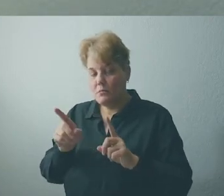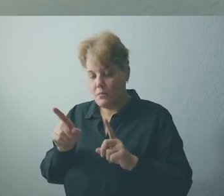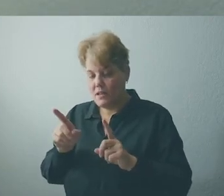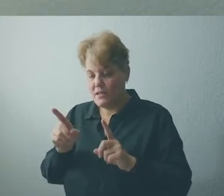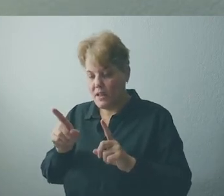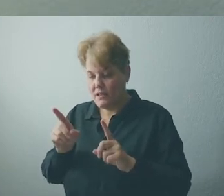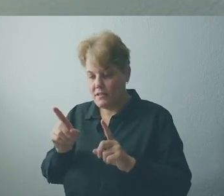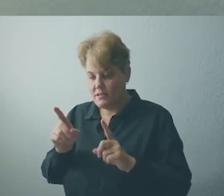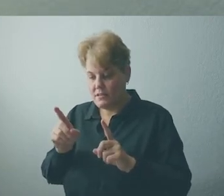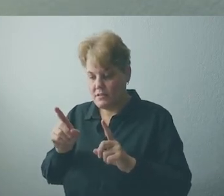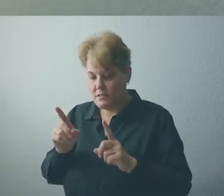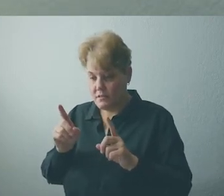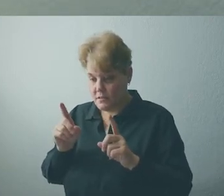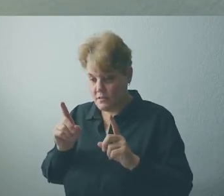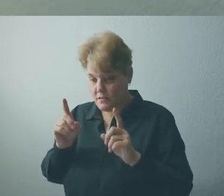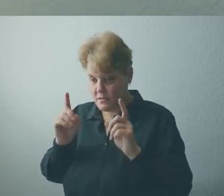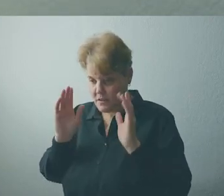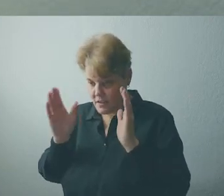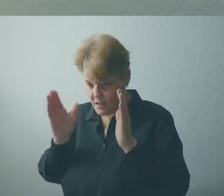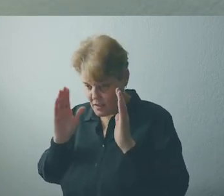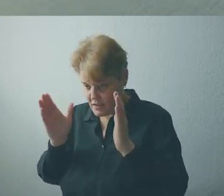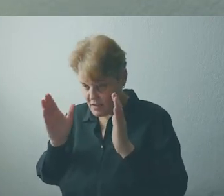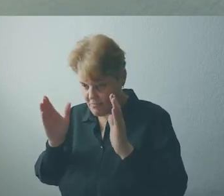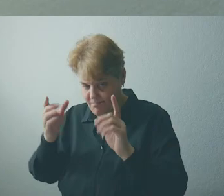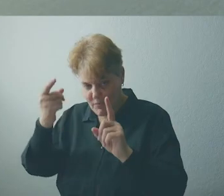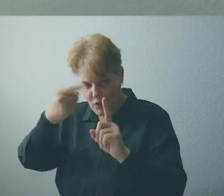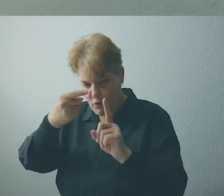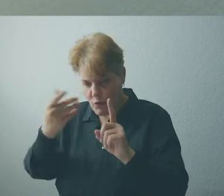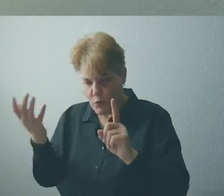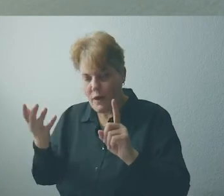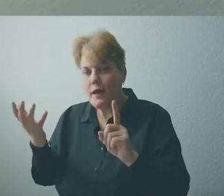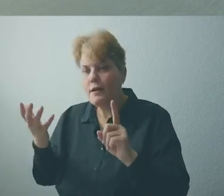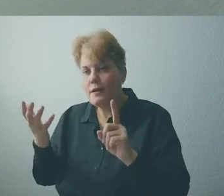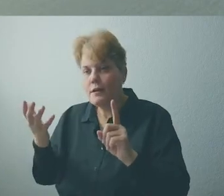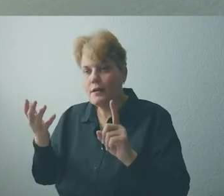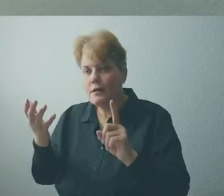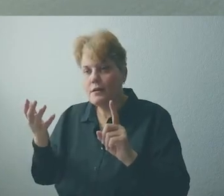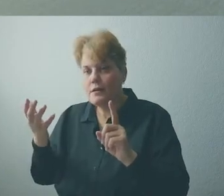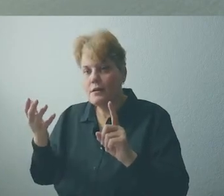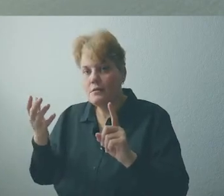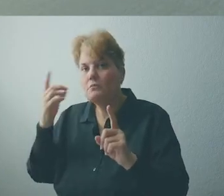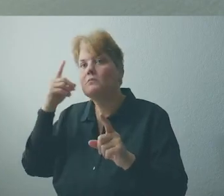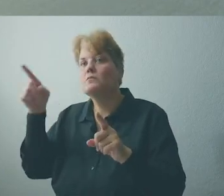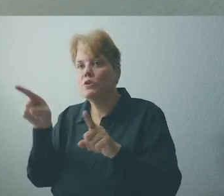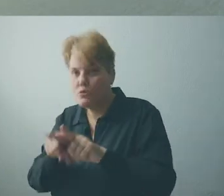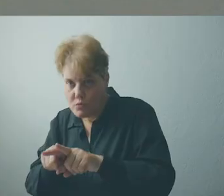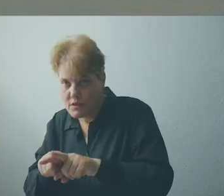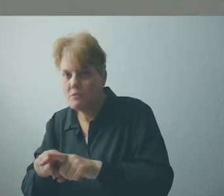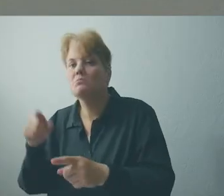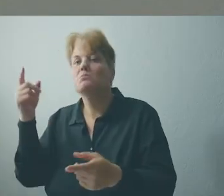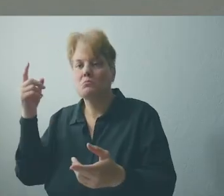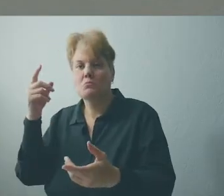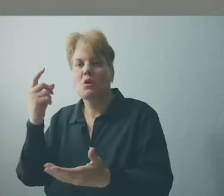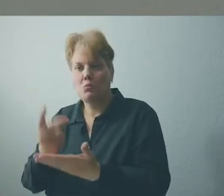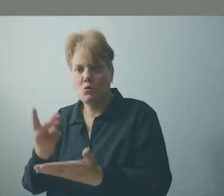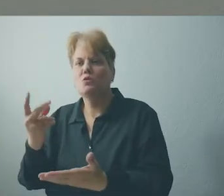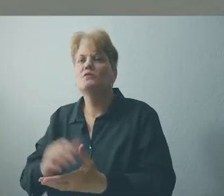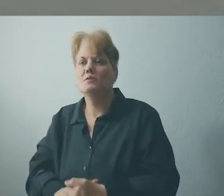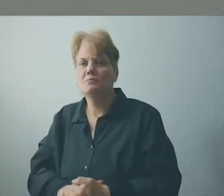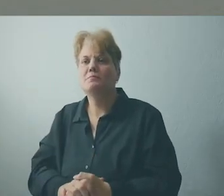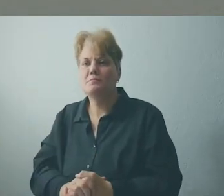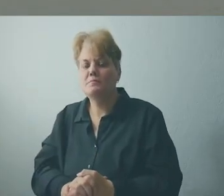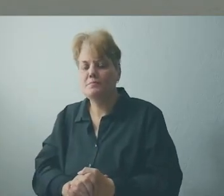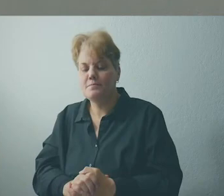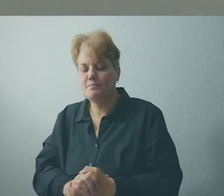But that's often not listening to learn. It's listening for affirmation. The